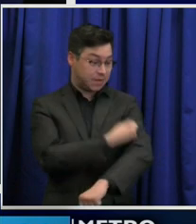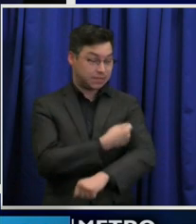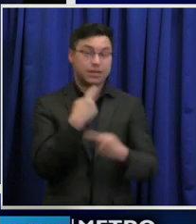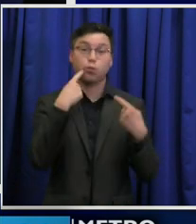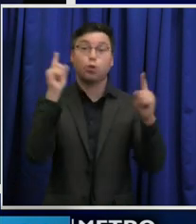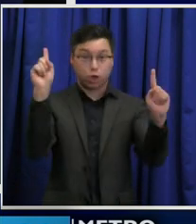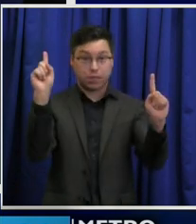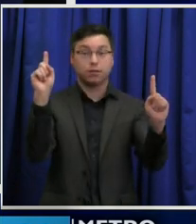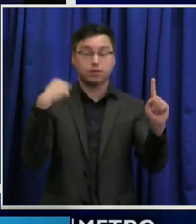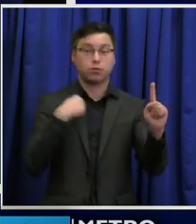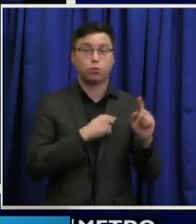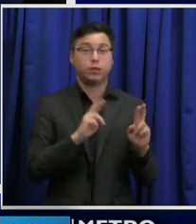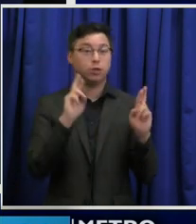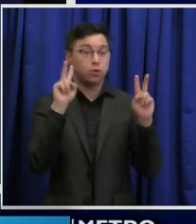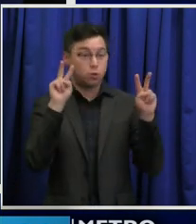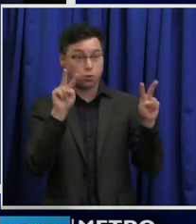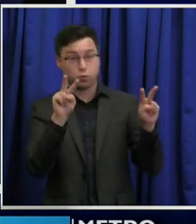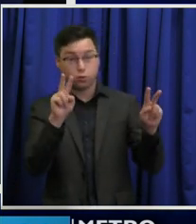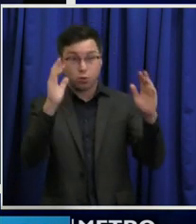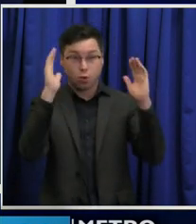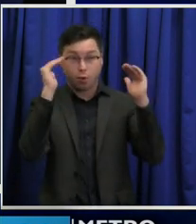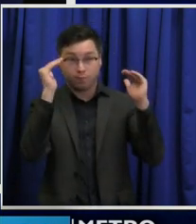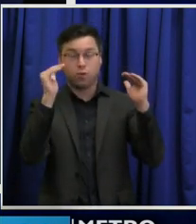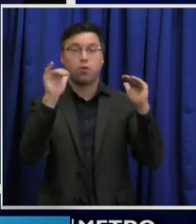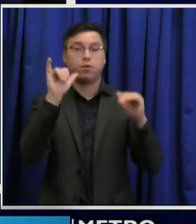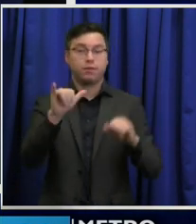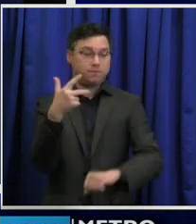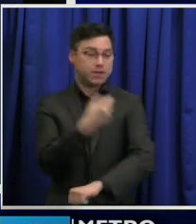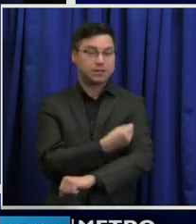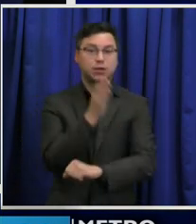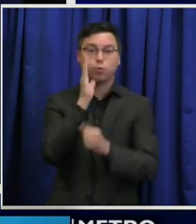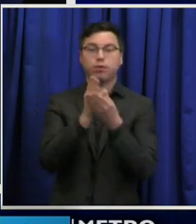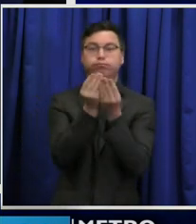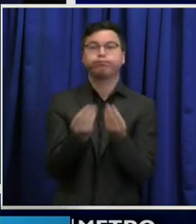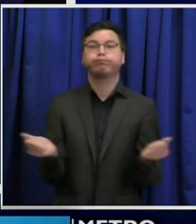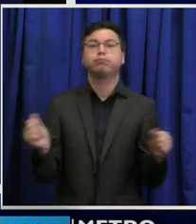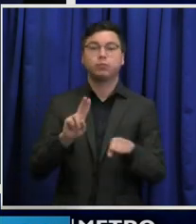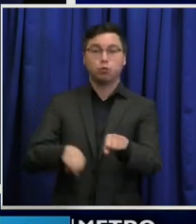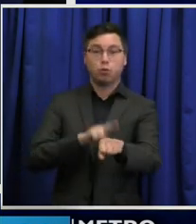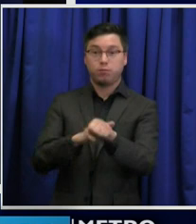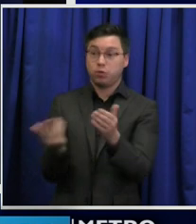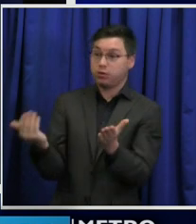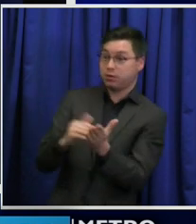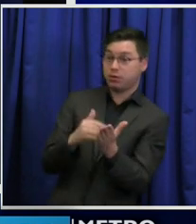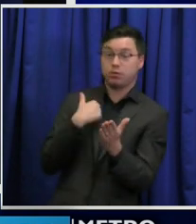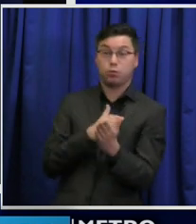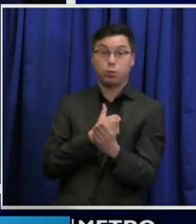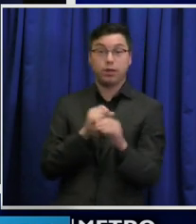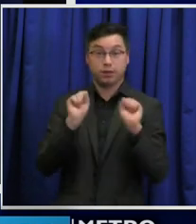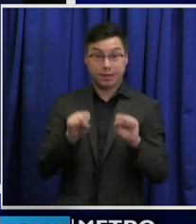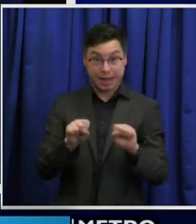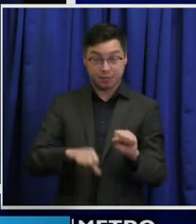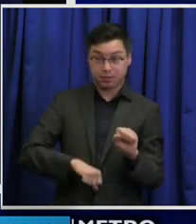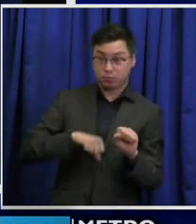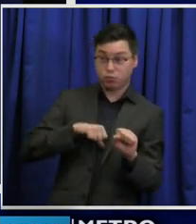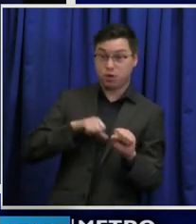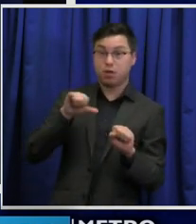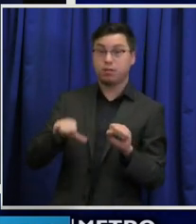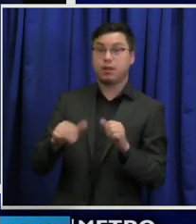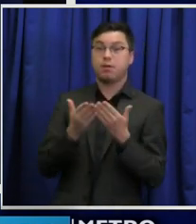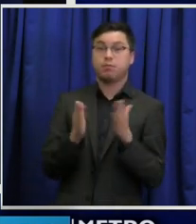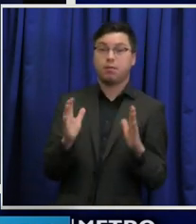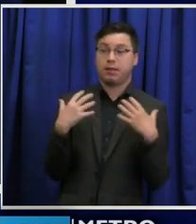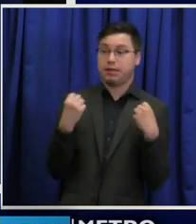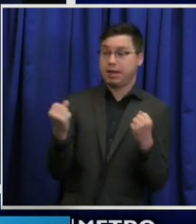are all hopeful that a vaccine will get us back to normal. And Nashvilleians can be proud that our own public health department partnered with